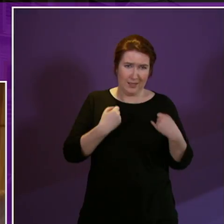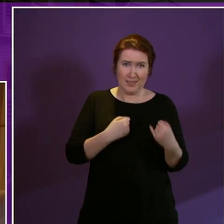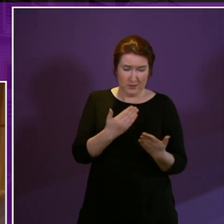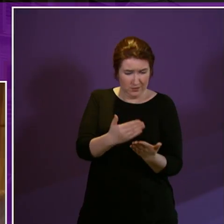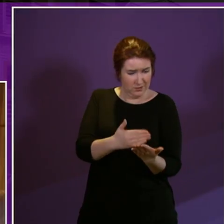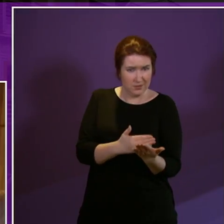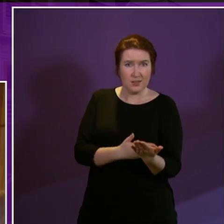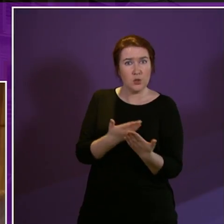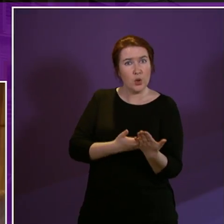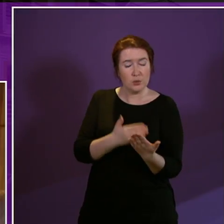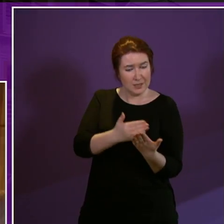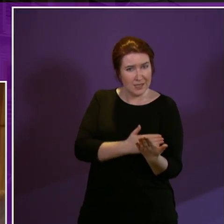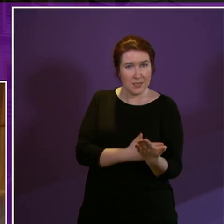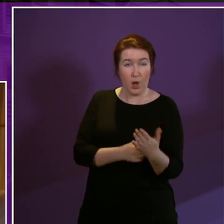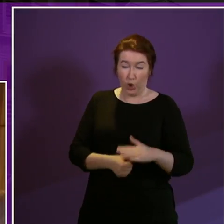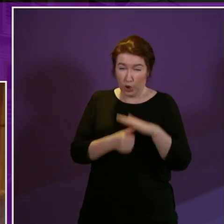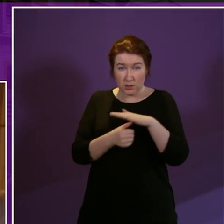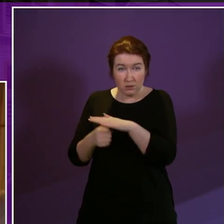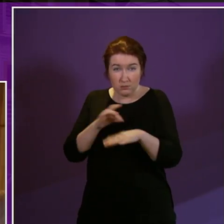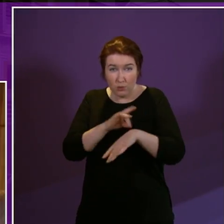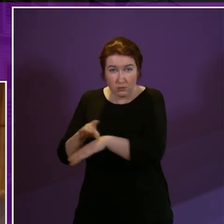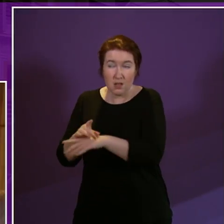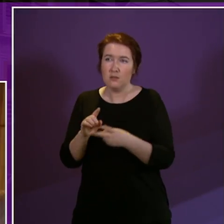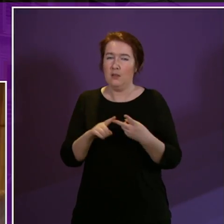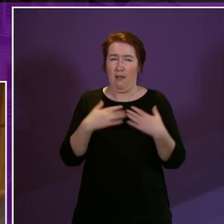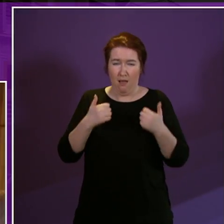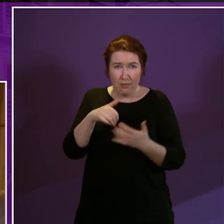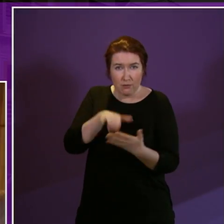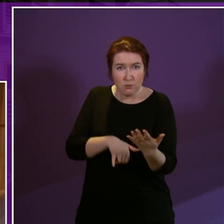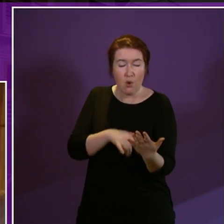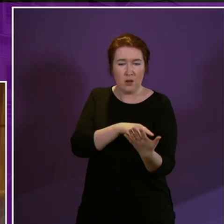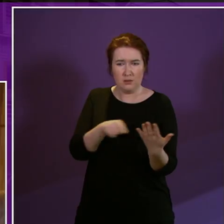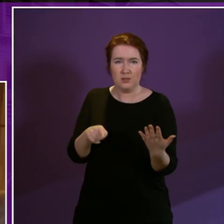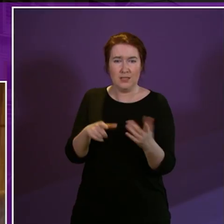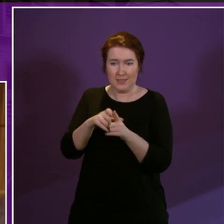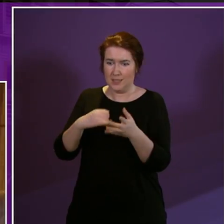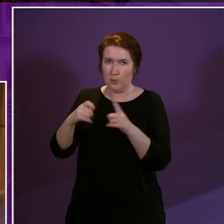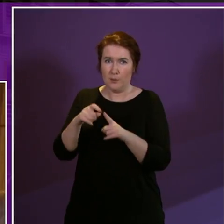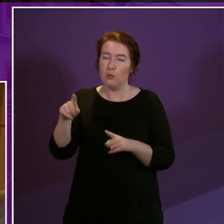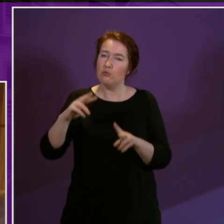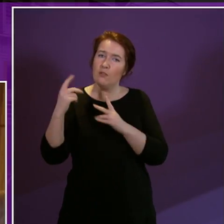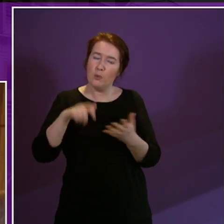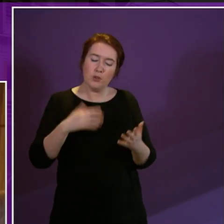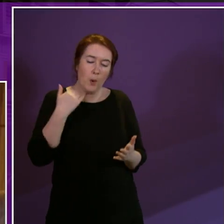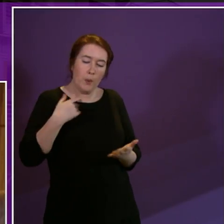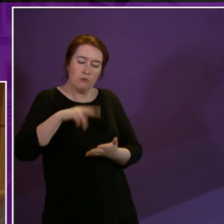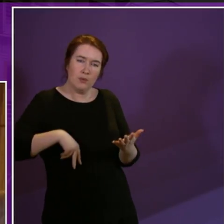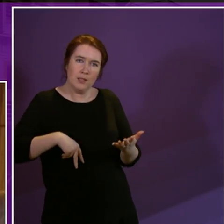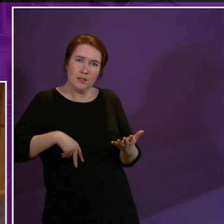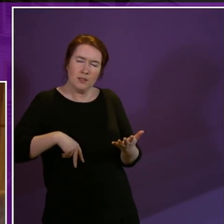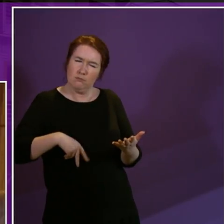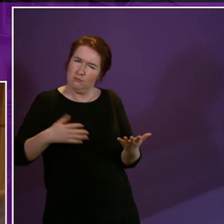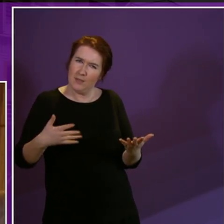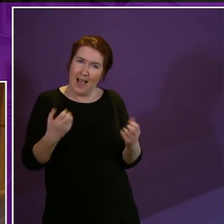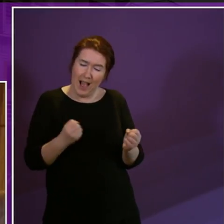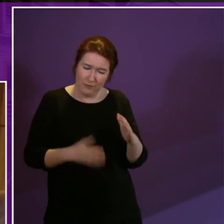consultants and healthcare professional reports are held by the DWP and had apparently just been read by the reviewer so why were these